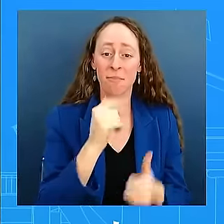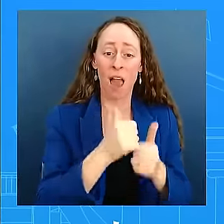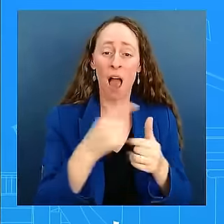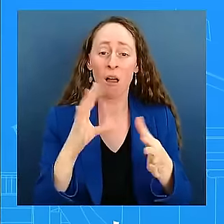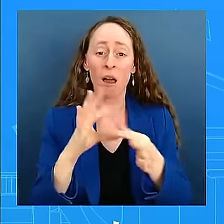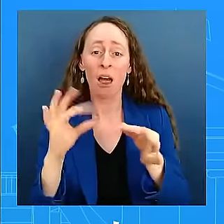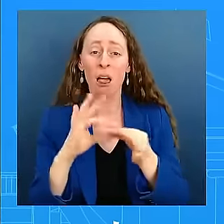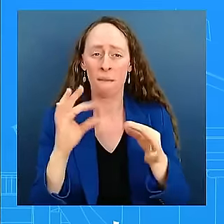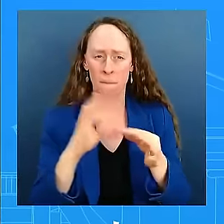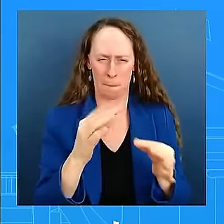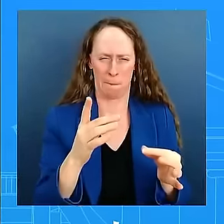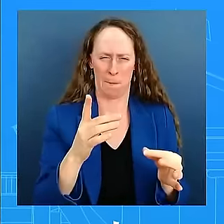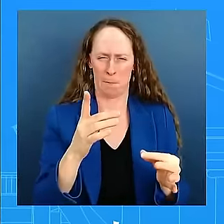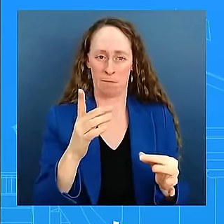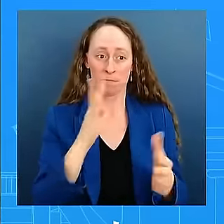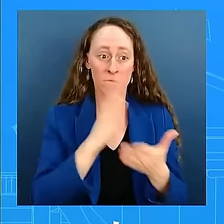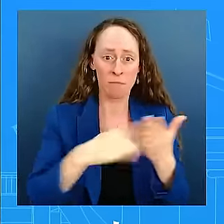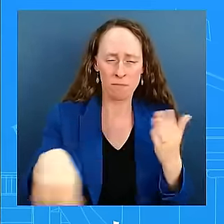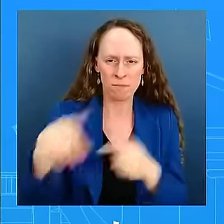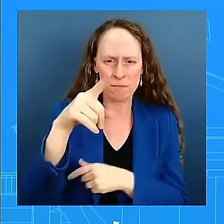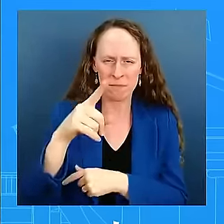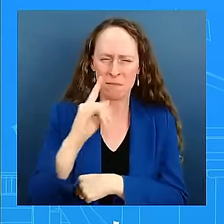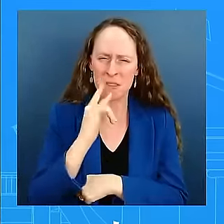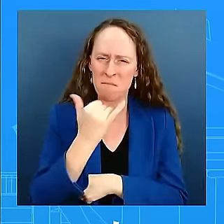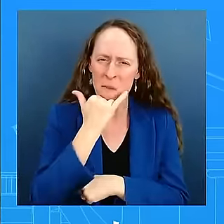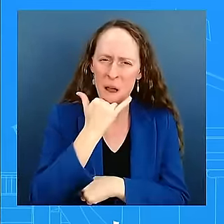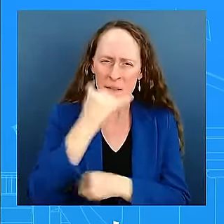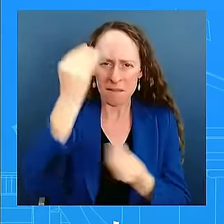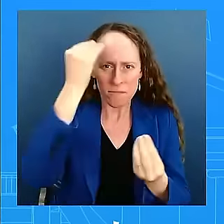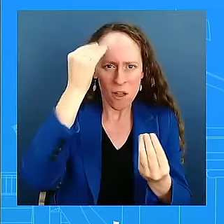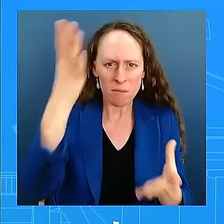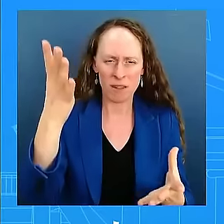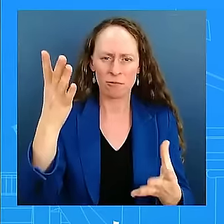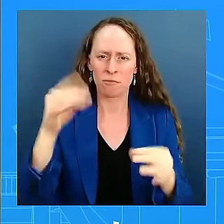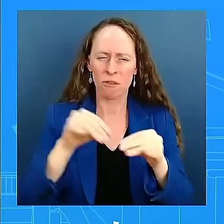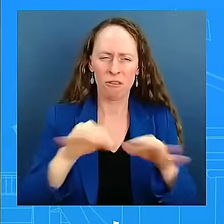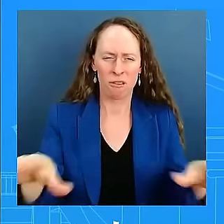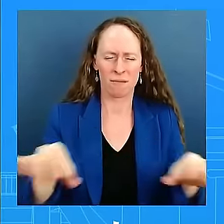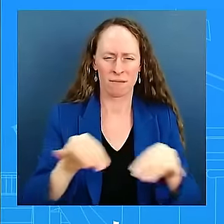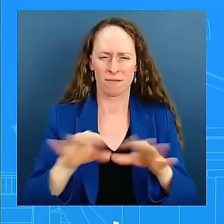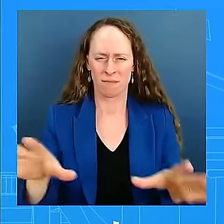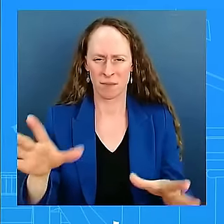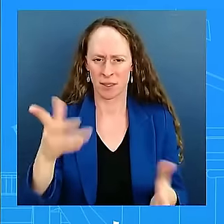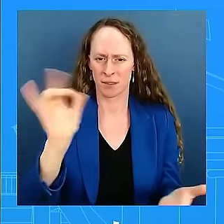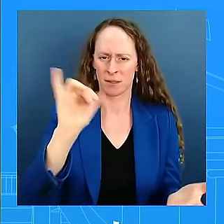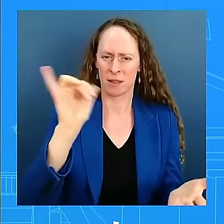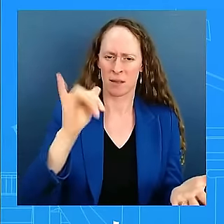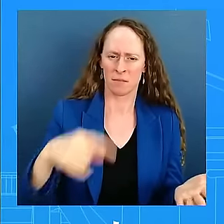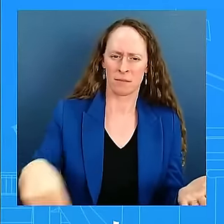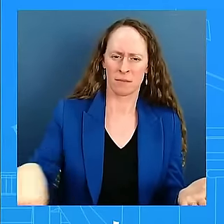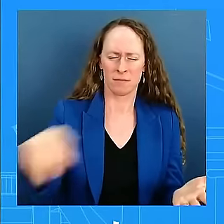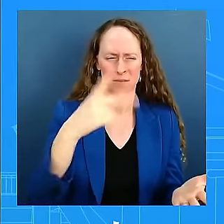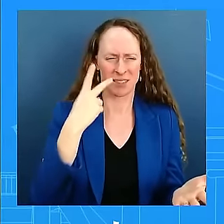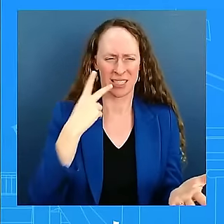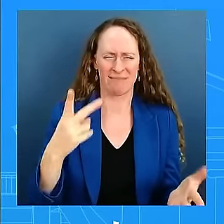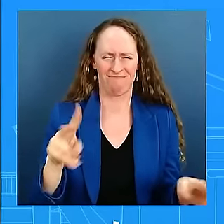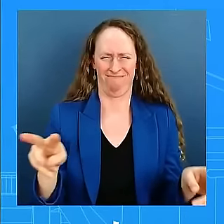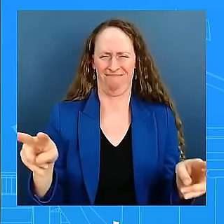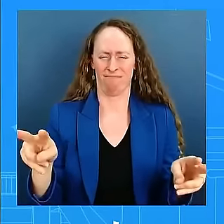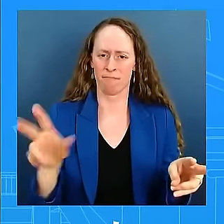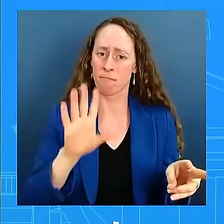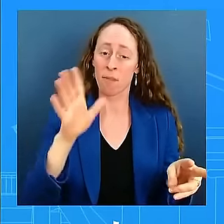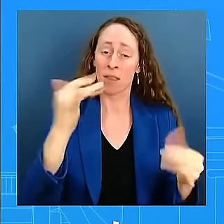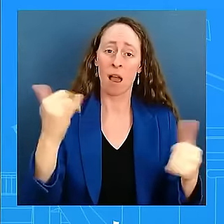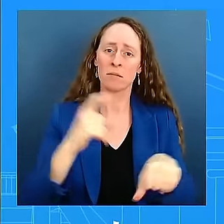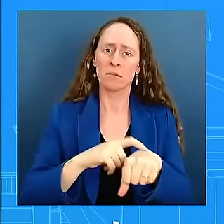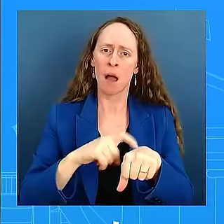we're trying to bring our country together. It is important to bring people together, and tearing people apart, tearing communities apart, is dangerous.